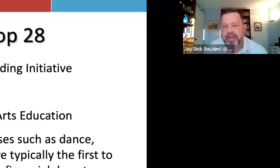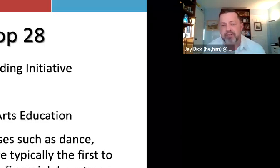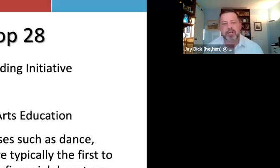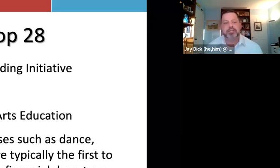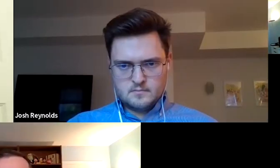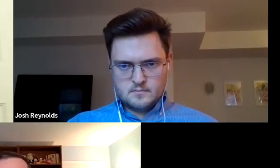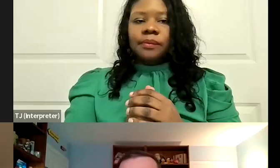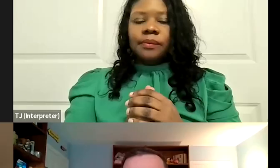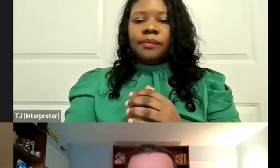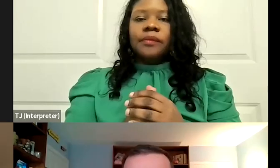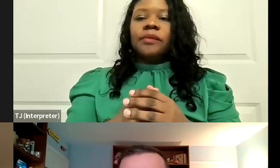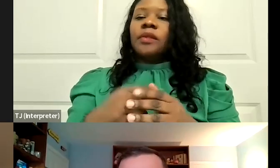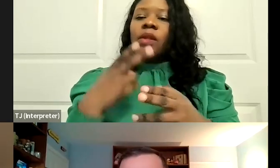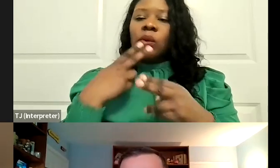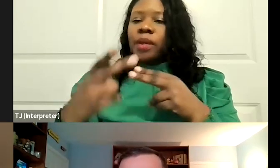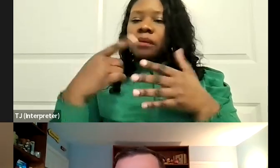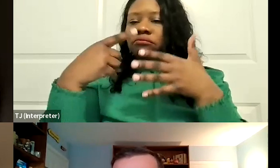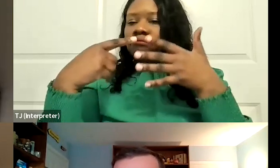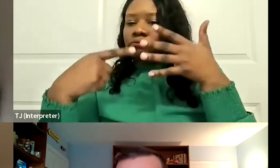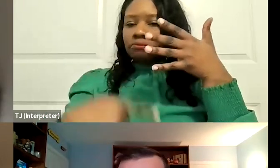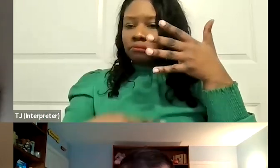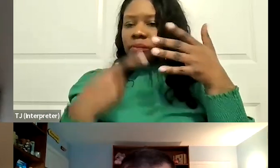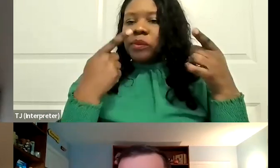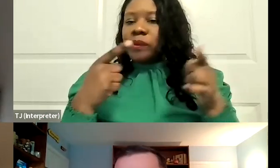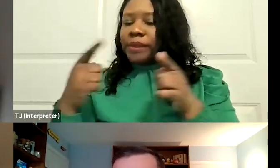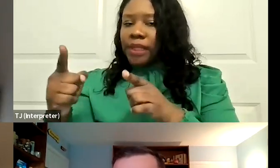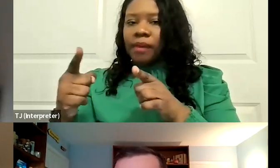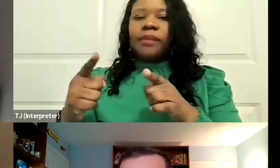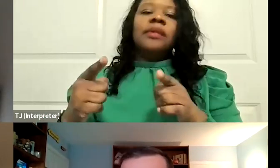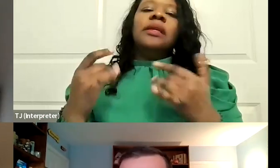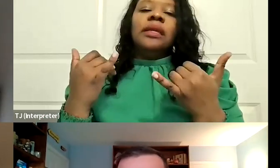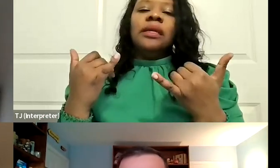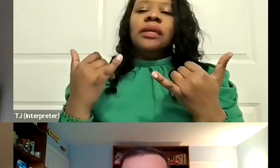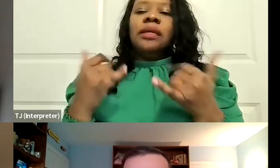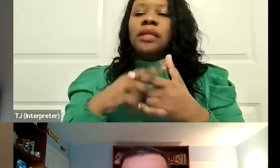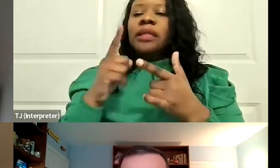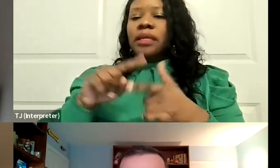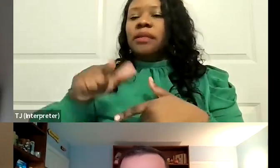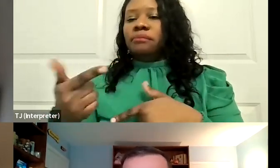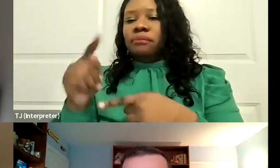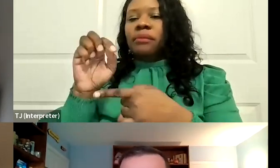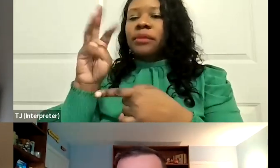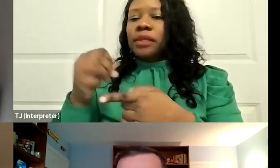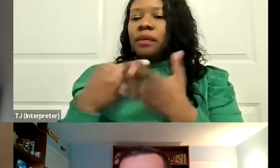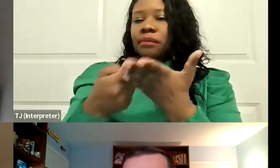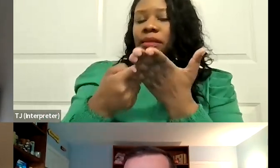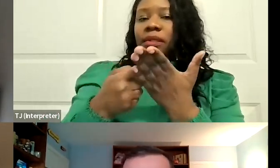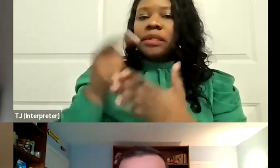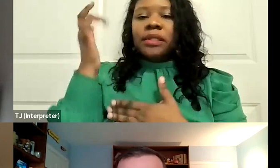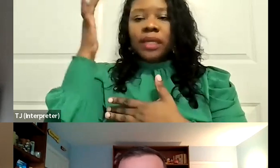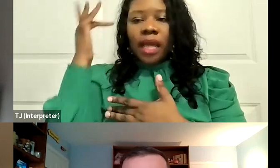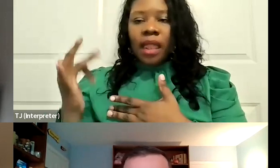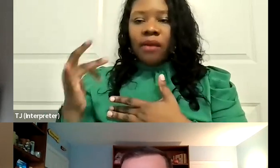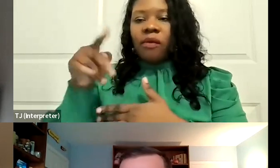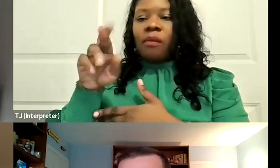rundown of what's going on. I'm now going to be very happy to bring Tom on to the camera here to talk about California Prop 28.